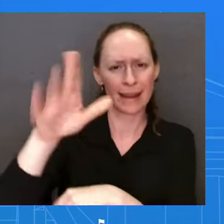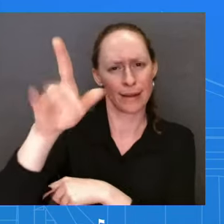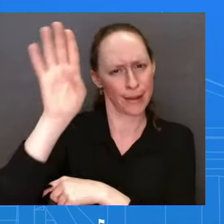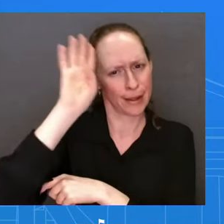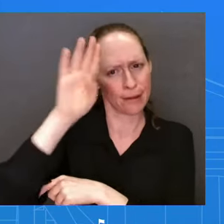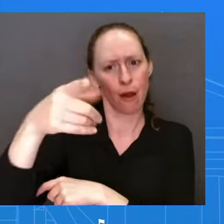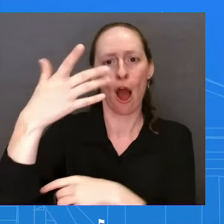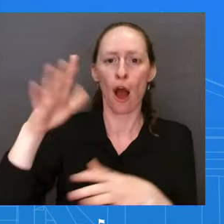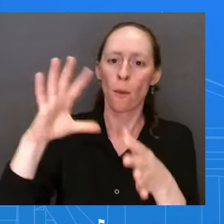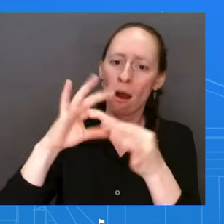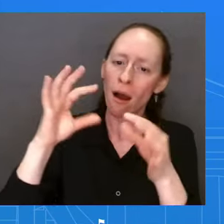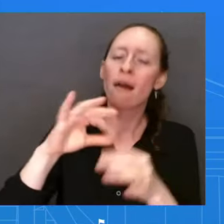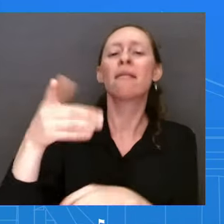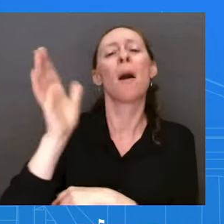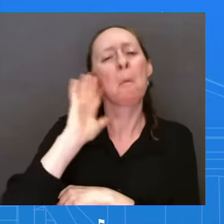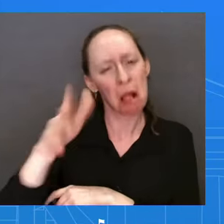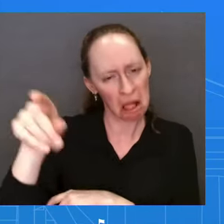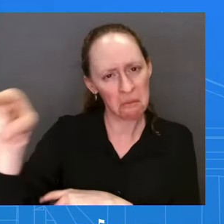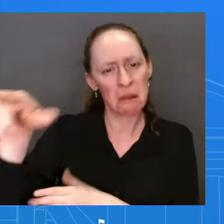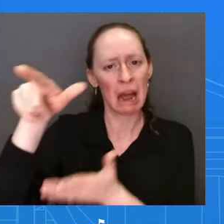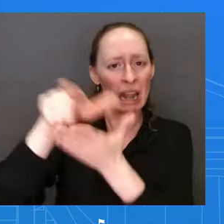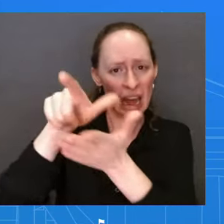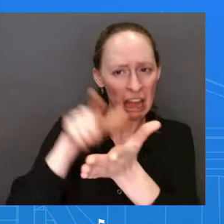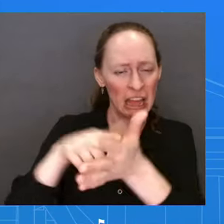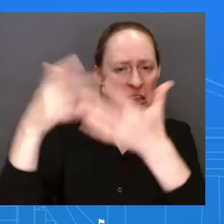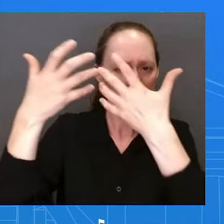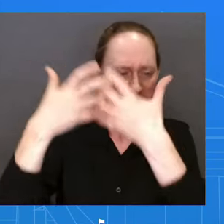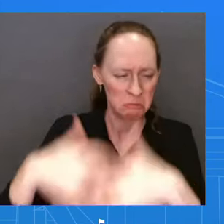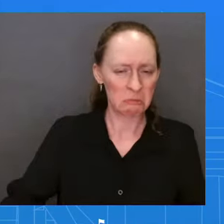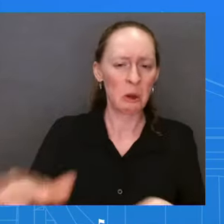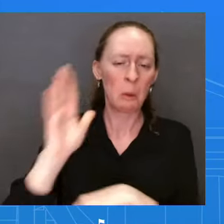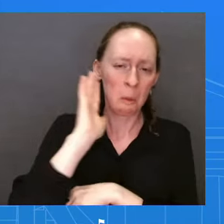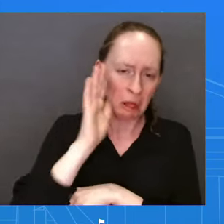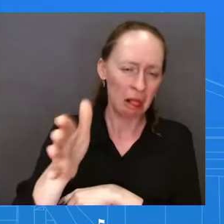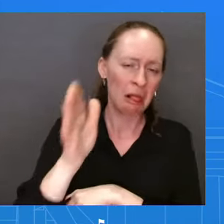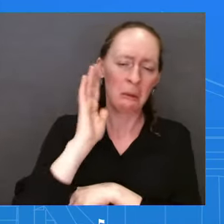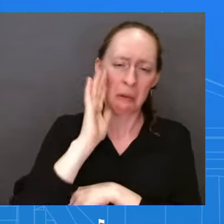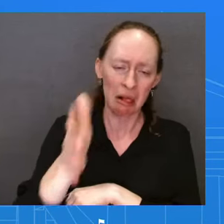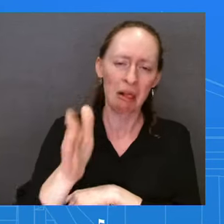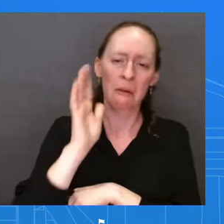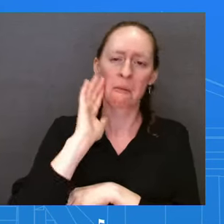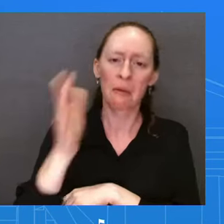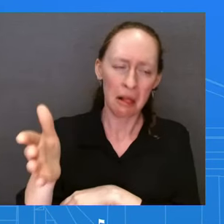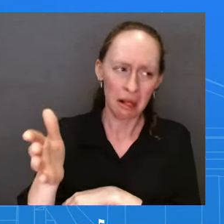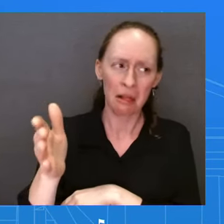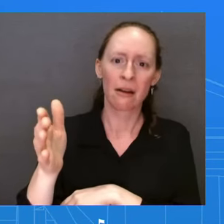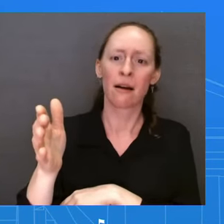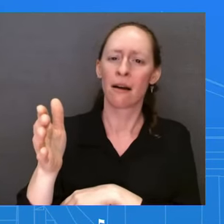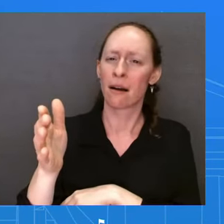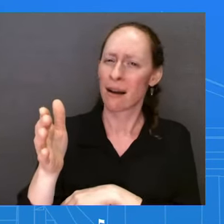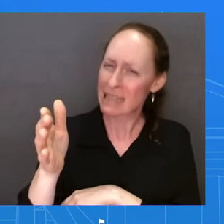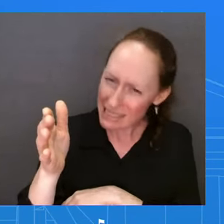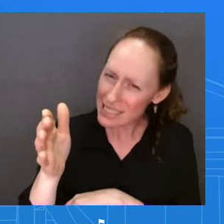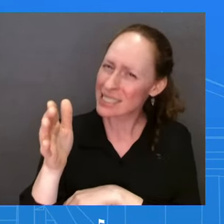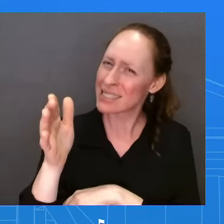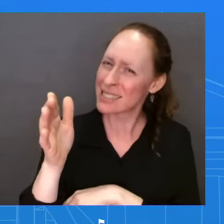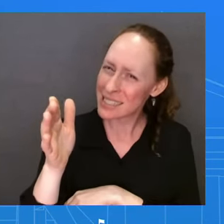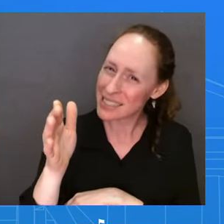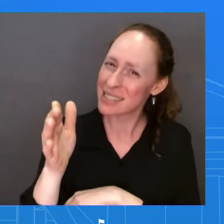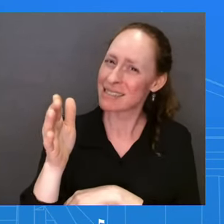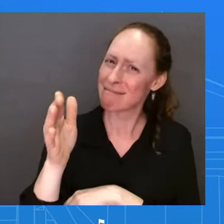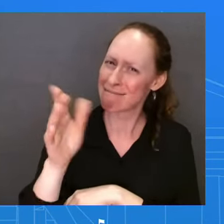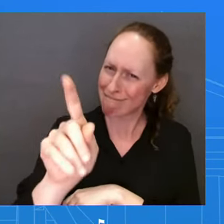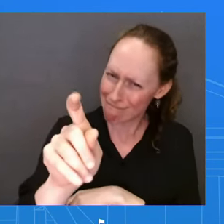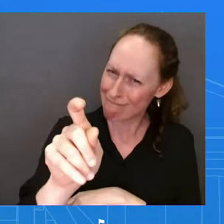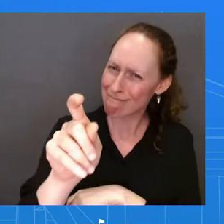arguments before the justices, but does that mean you have no Plan B in case this is struck